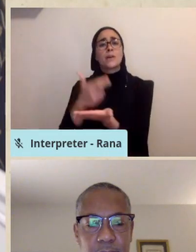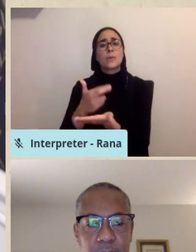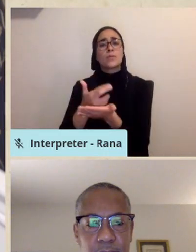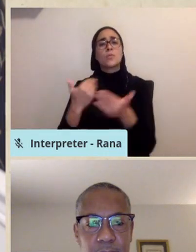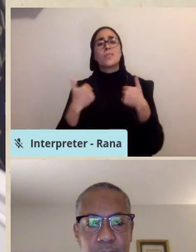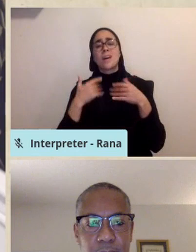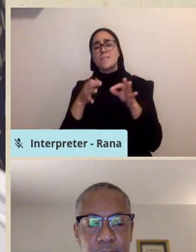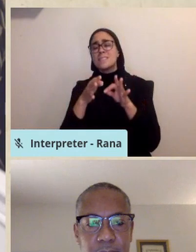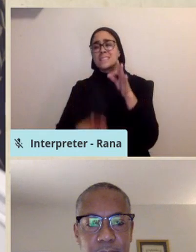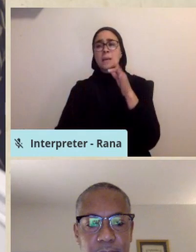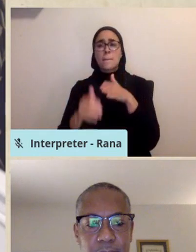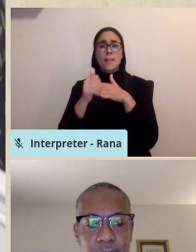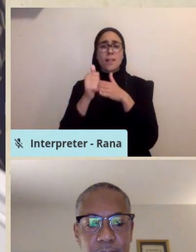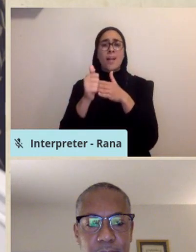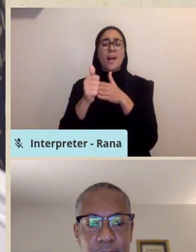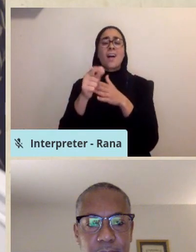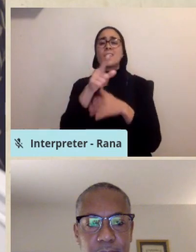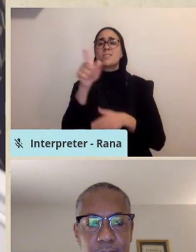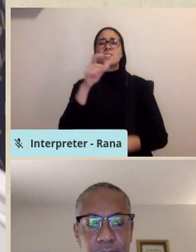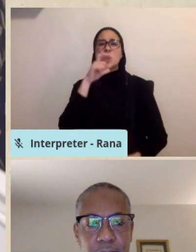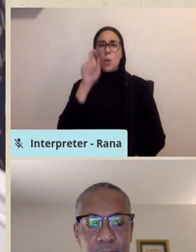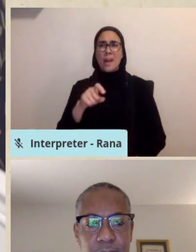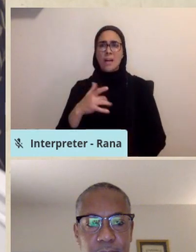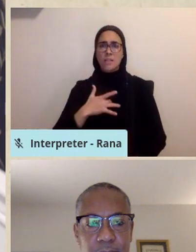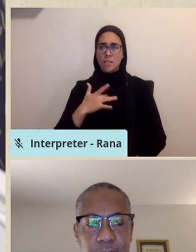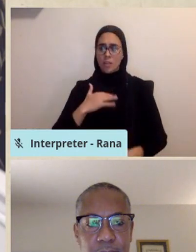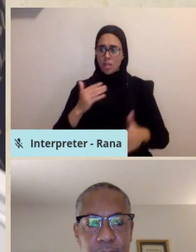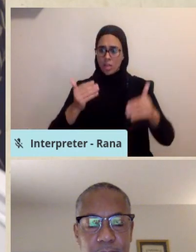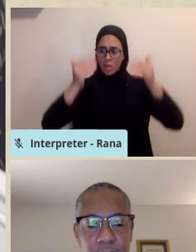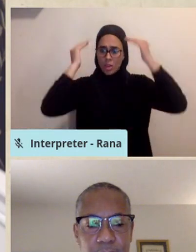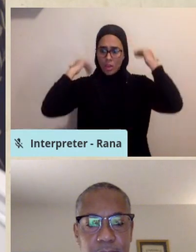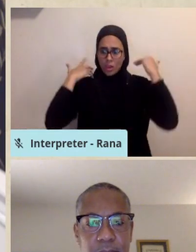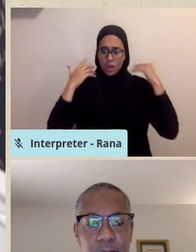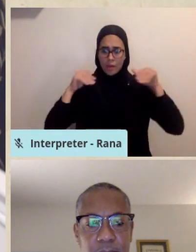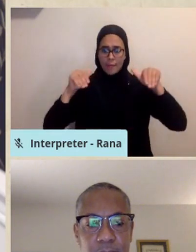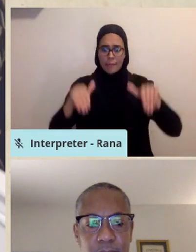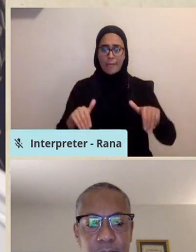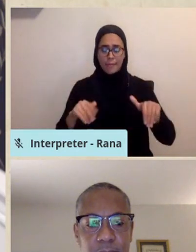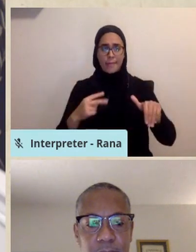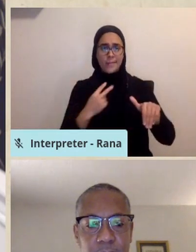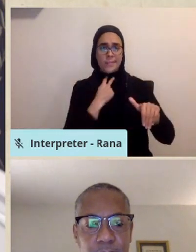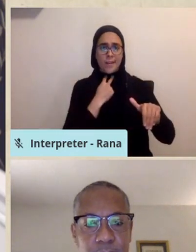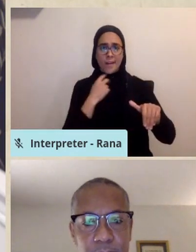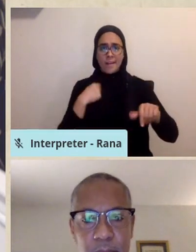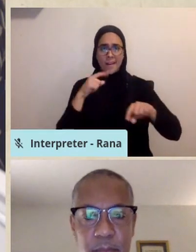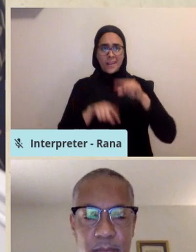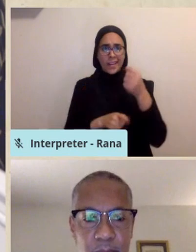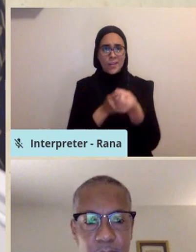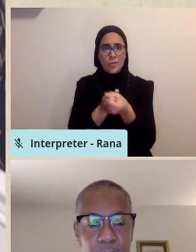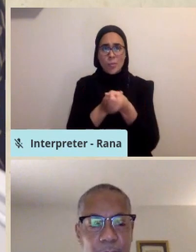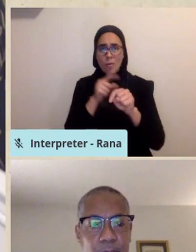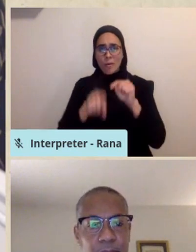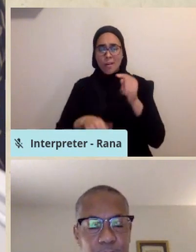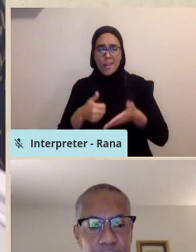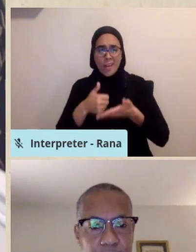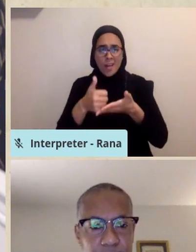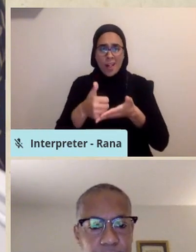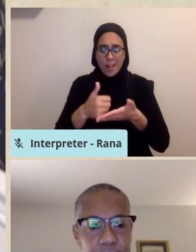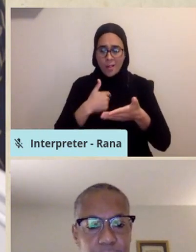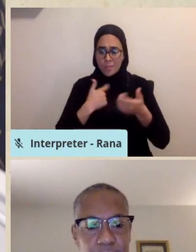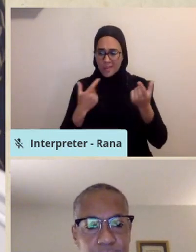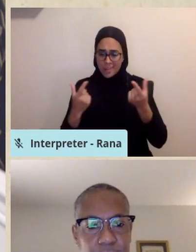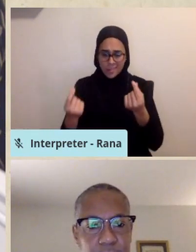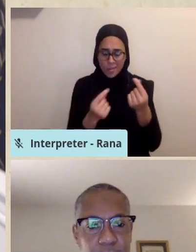guide to not have to take on that feeling of helplessness of I'm not doing anything and what I'm doing